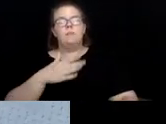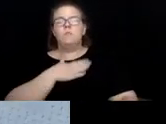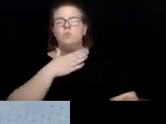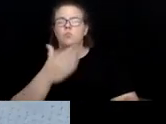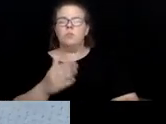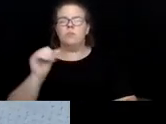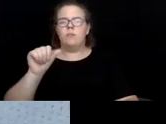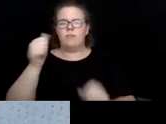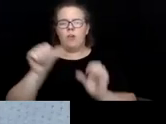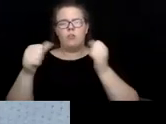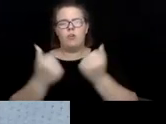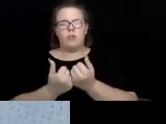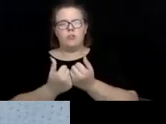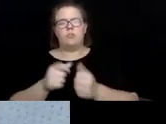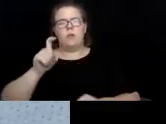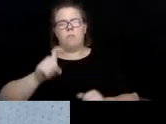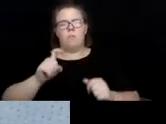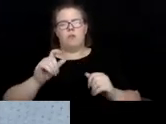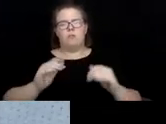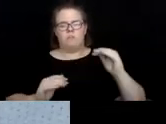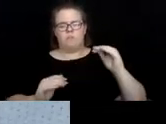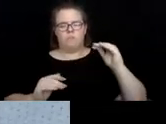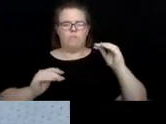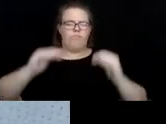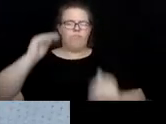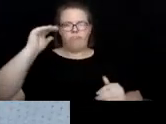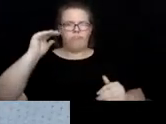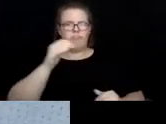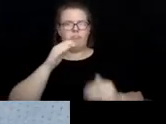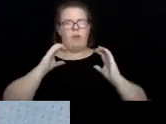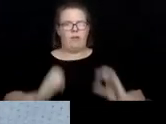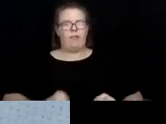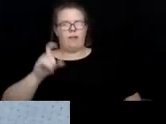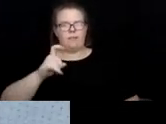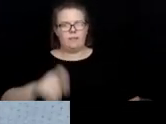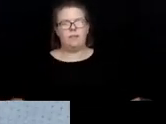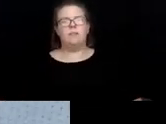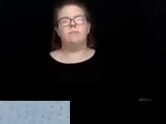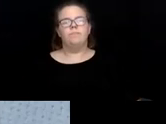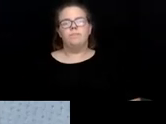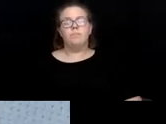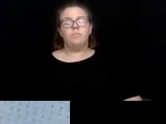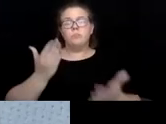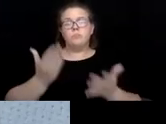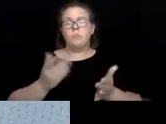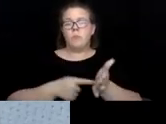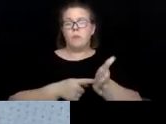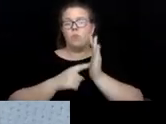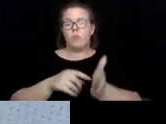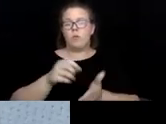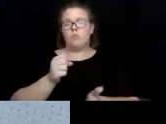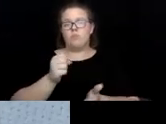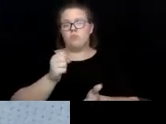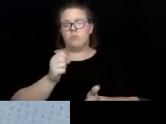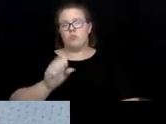must be weighed against the client's needs. It may be necessary for the social services district